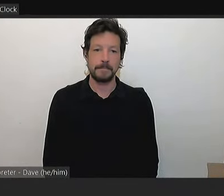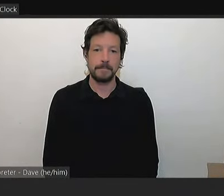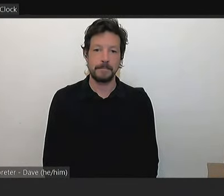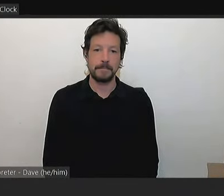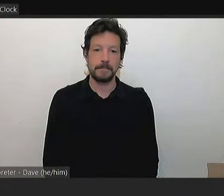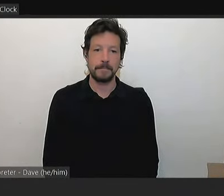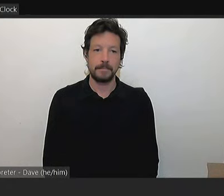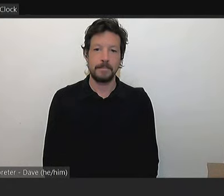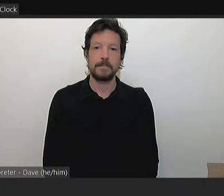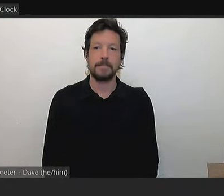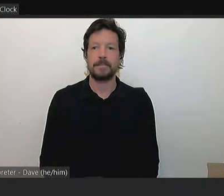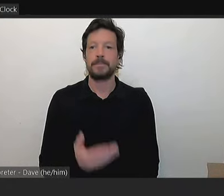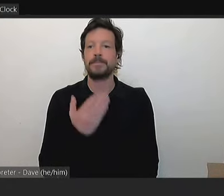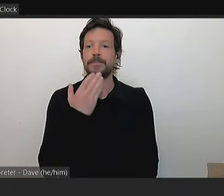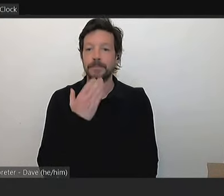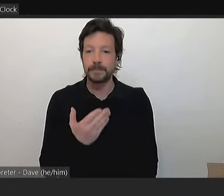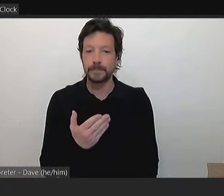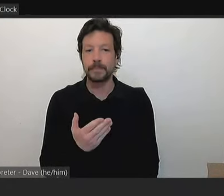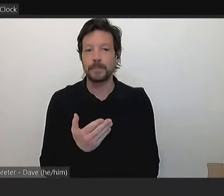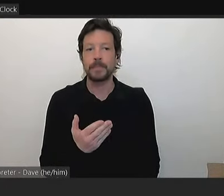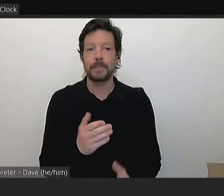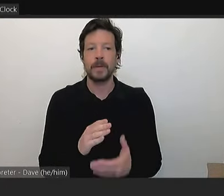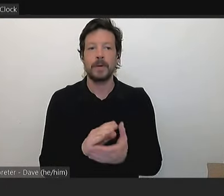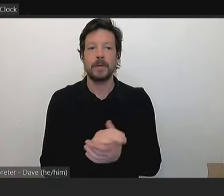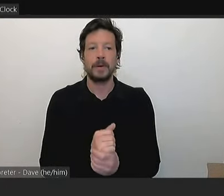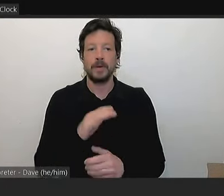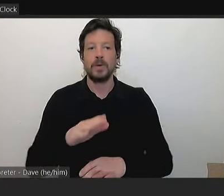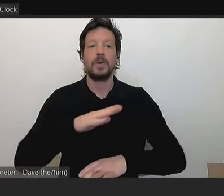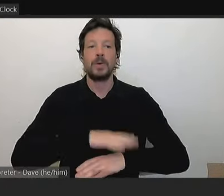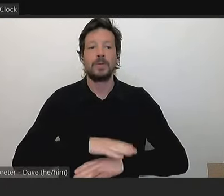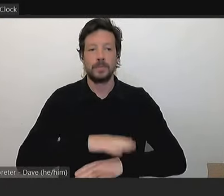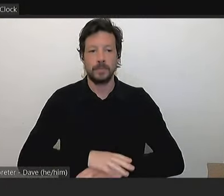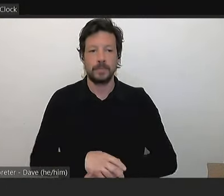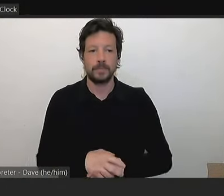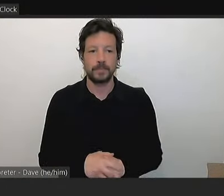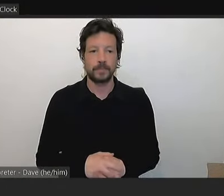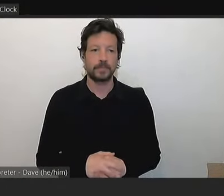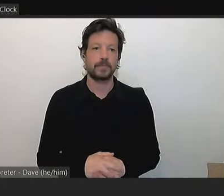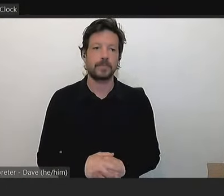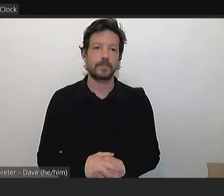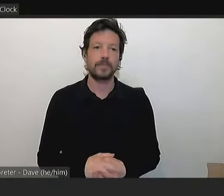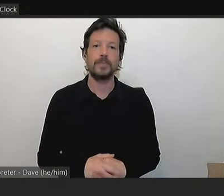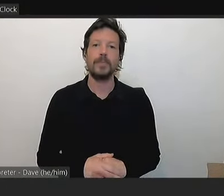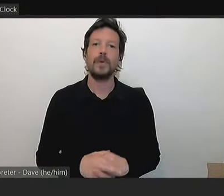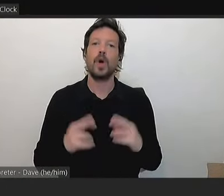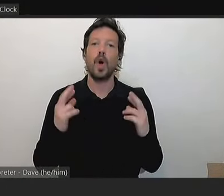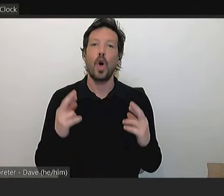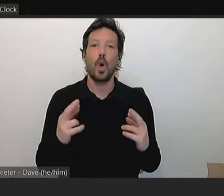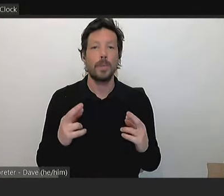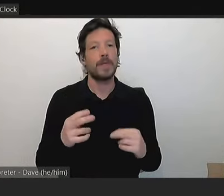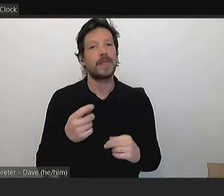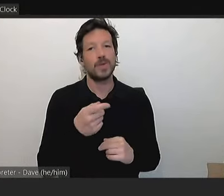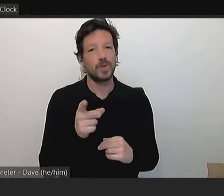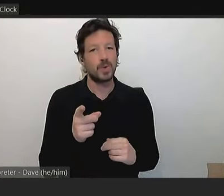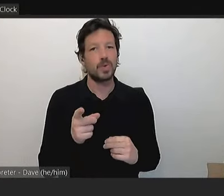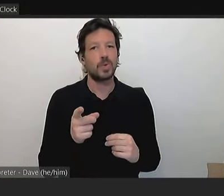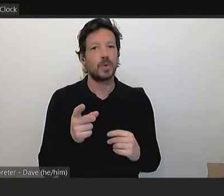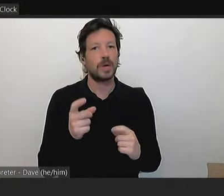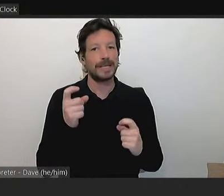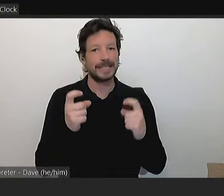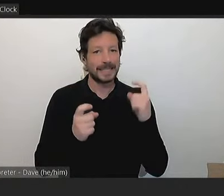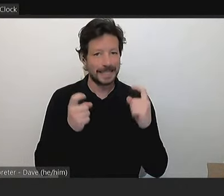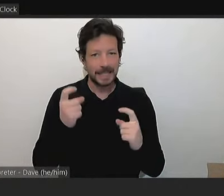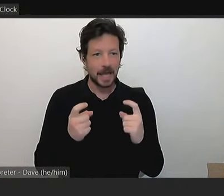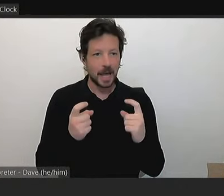Thank you again, Council. We appreciate your time and consideration and we do hope that you strongly consider the